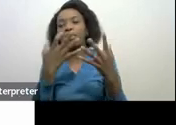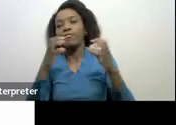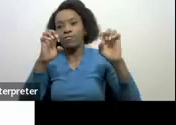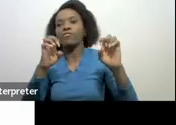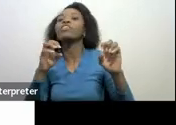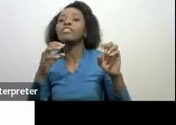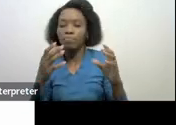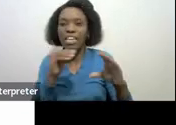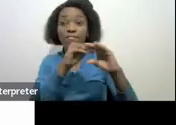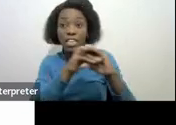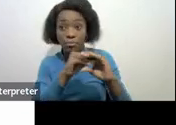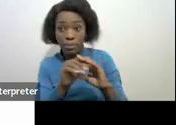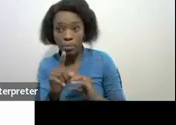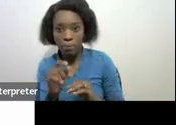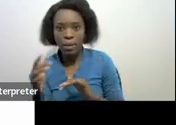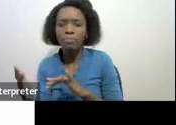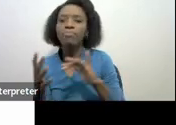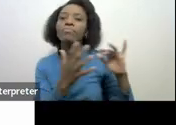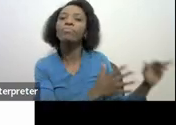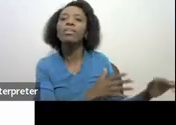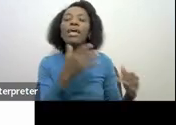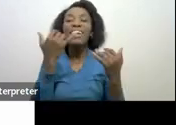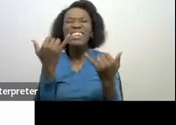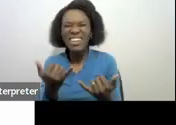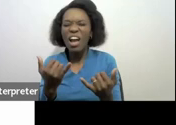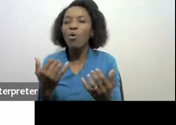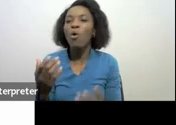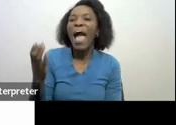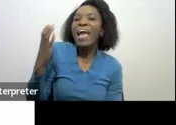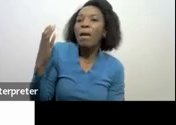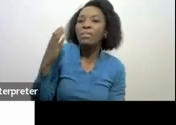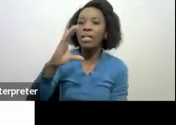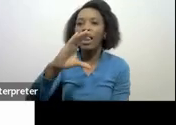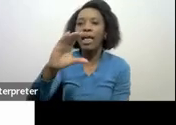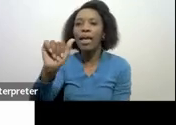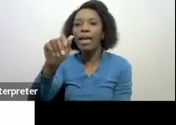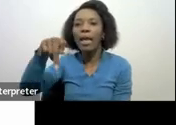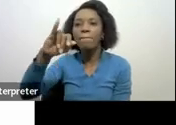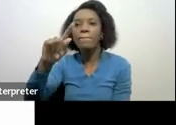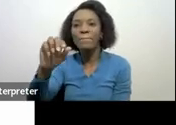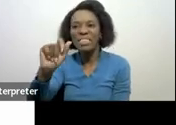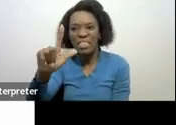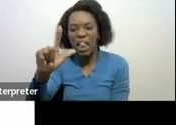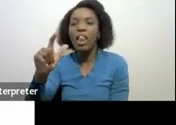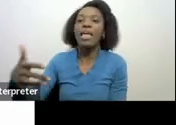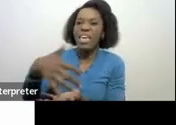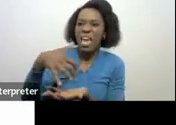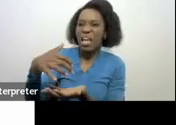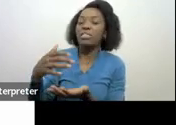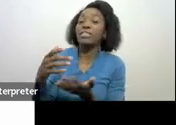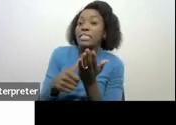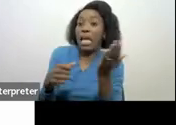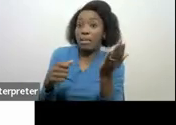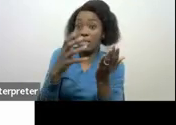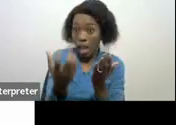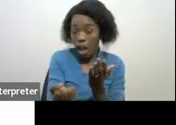have to add the capital gains tax with the capital gains tax there's also limitations on that and then